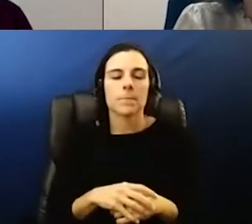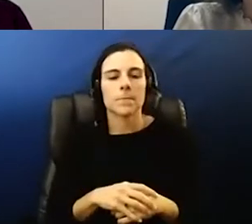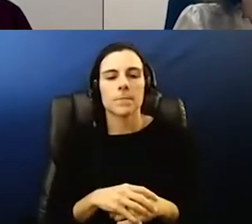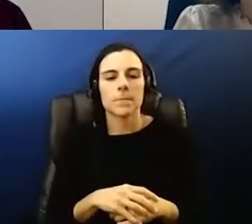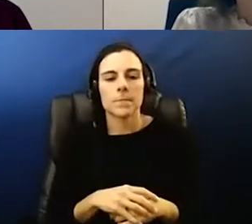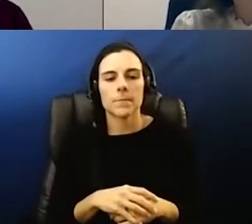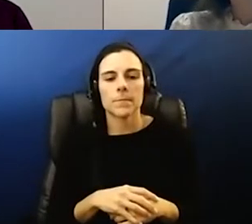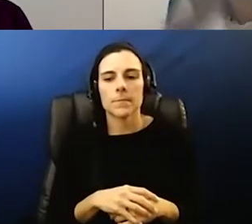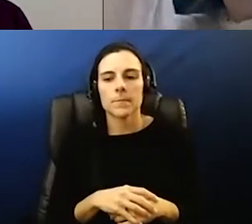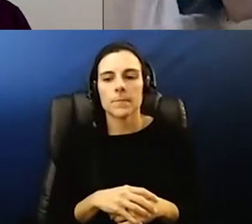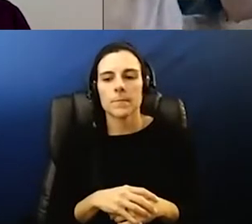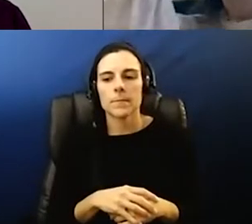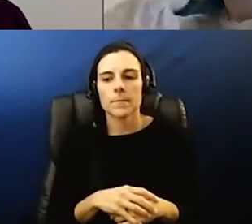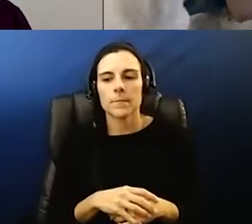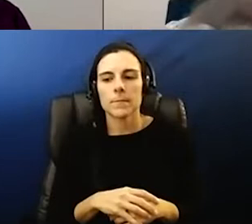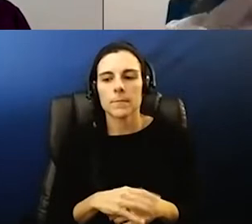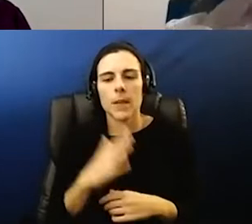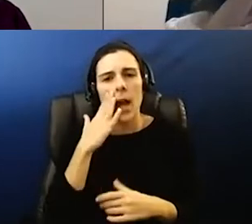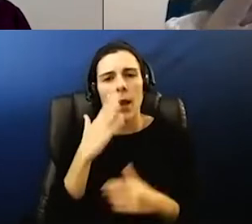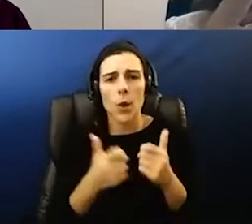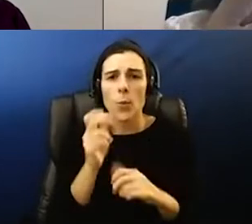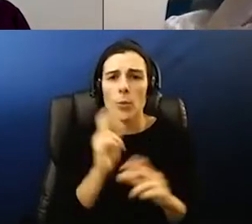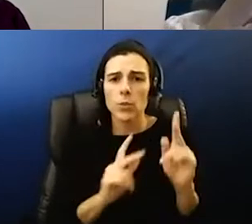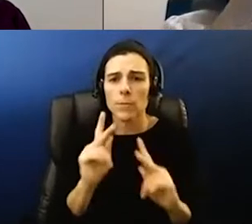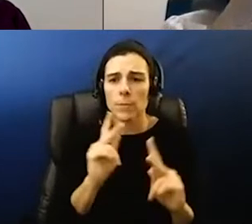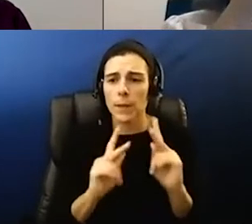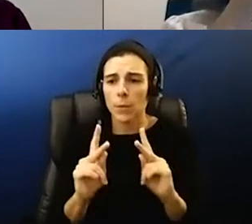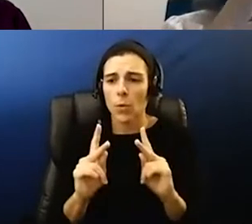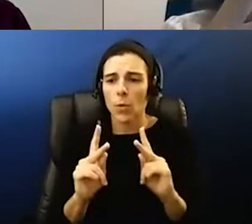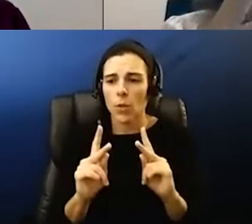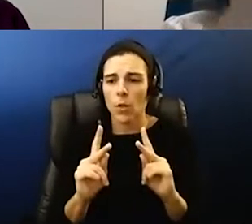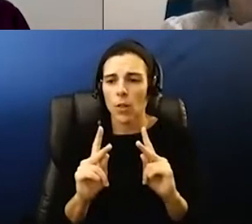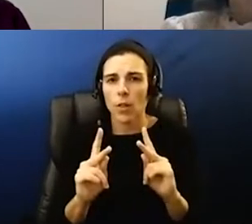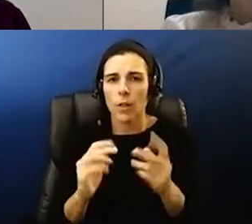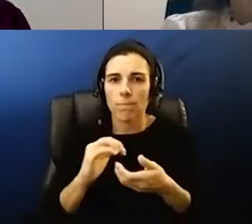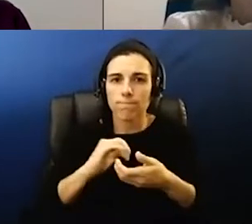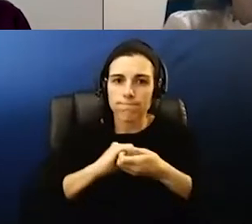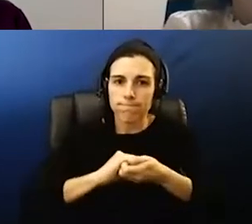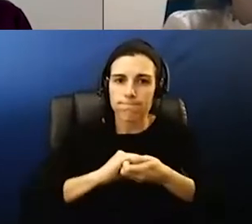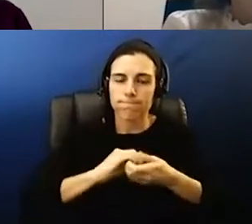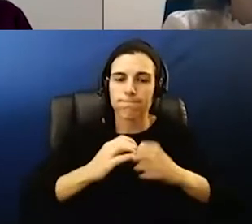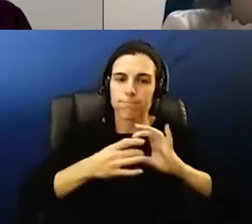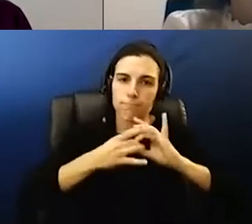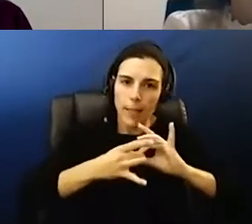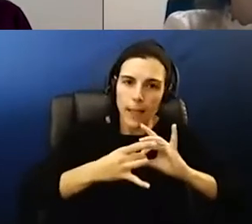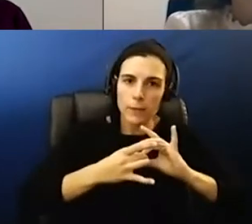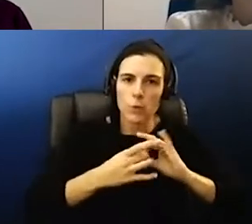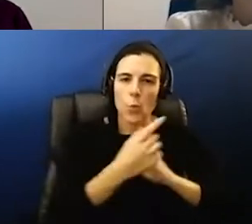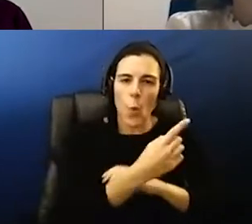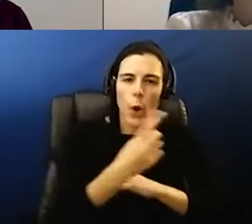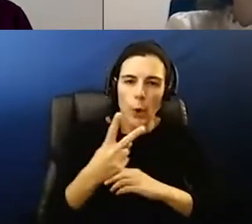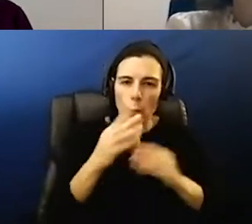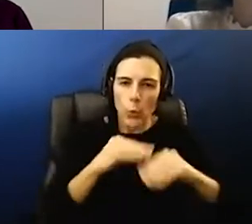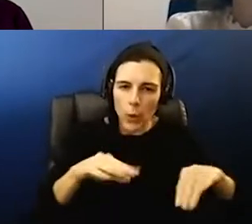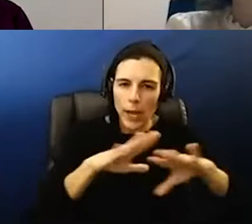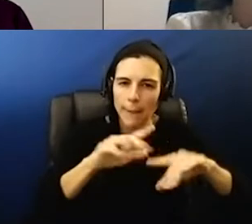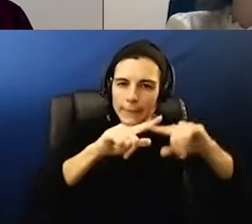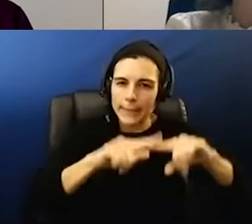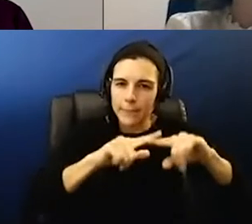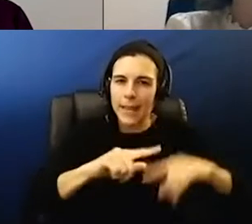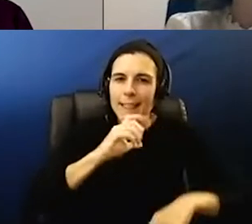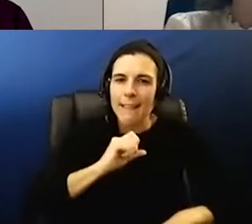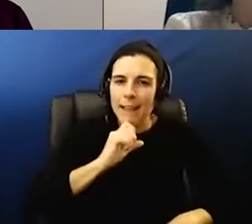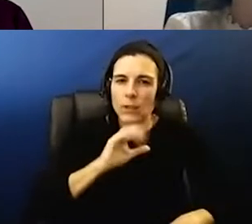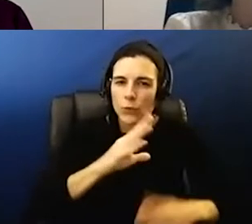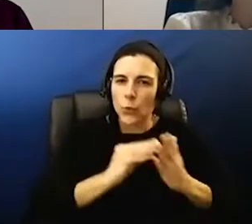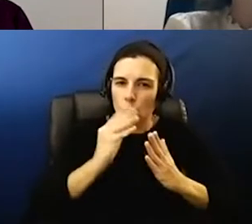you know i i know most folks you have uh you know you have a relationship with your campus maybe one or two campuses depending on the age of your students but but